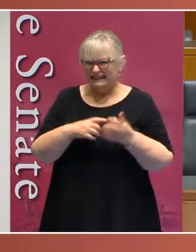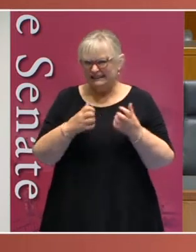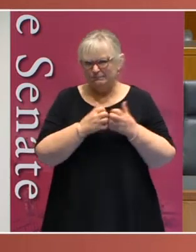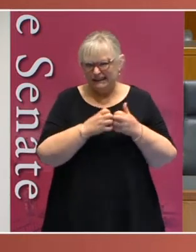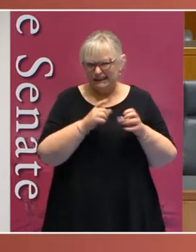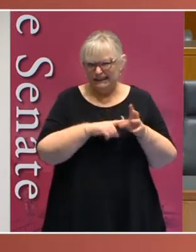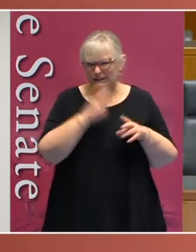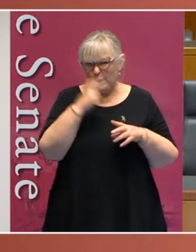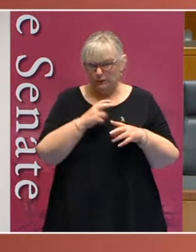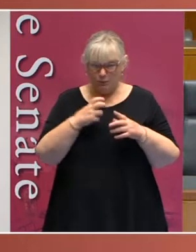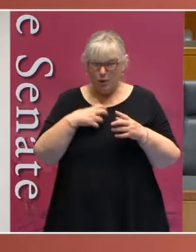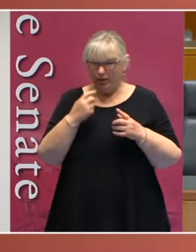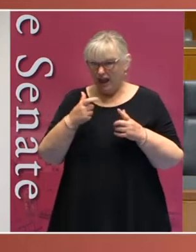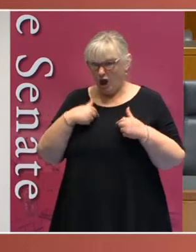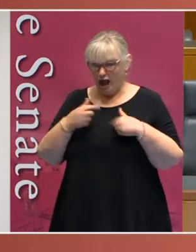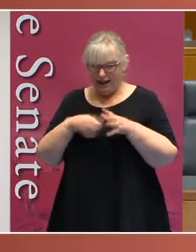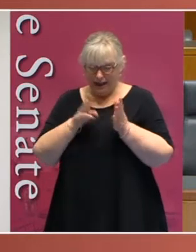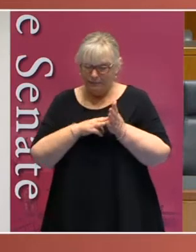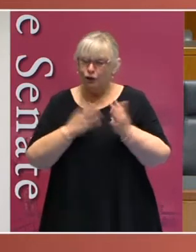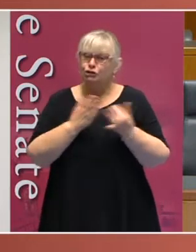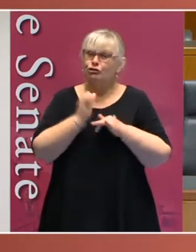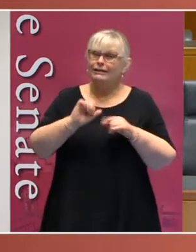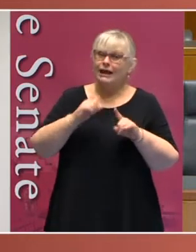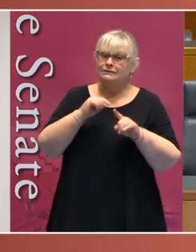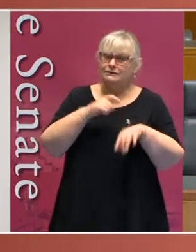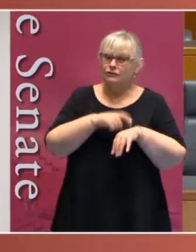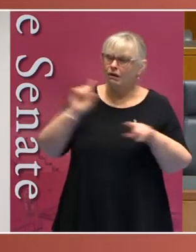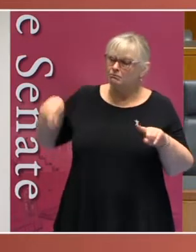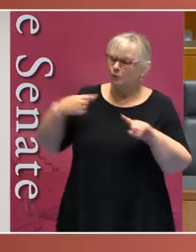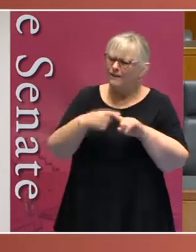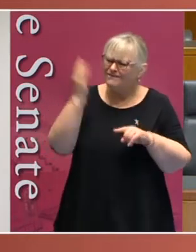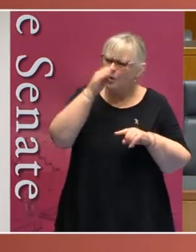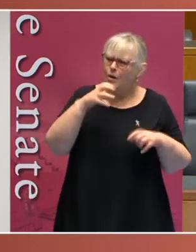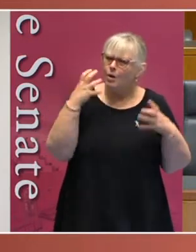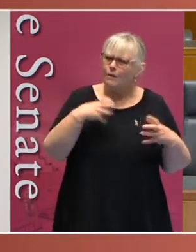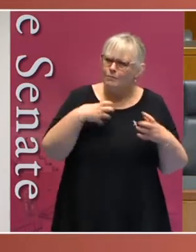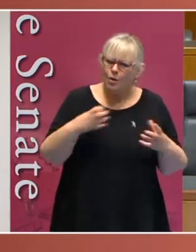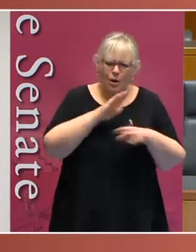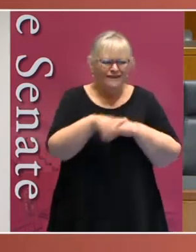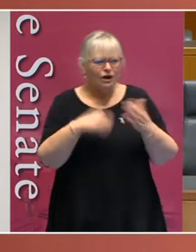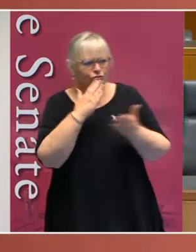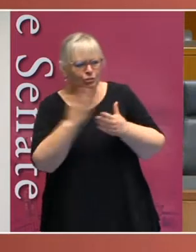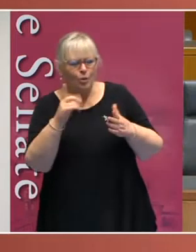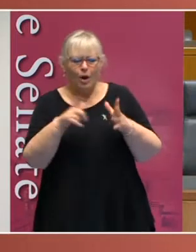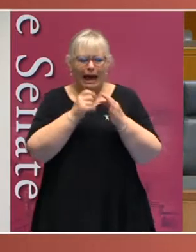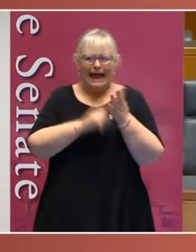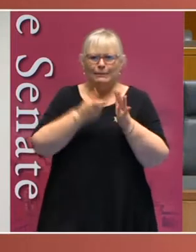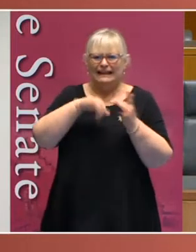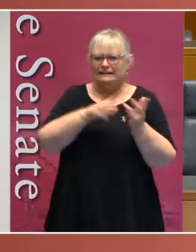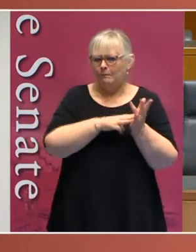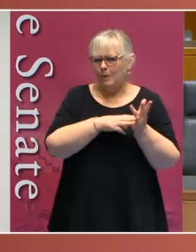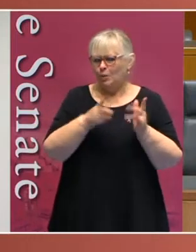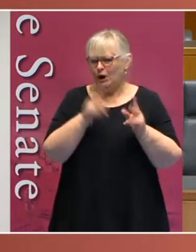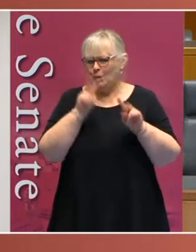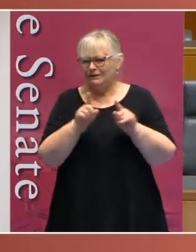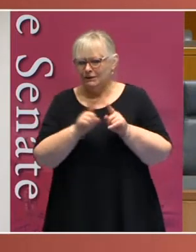than I am and in that span of time we've learned a lot about the realities of what ableism looks like in our community,